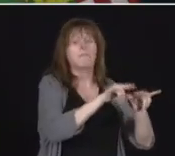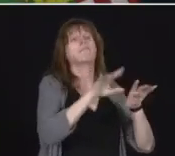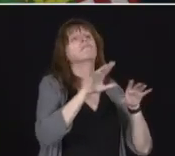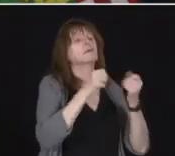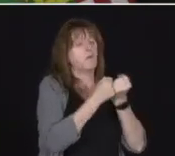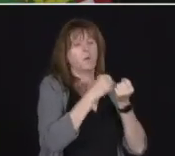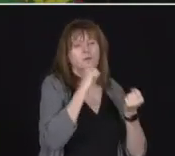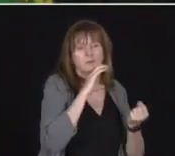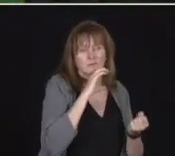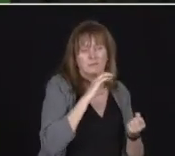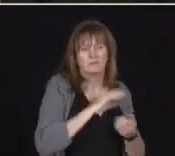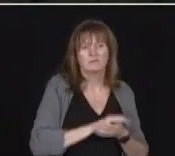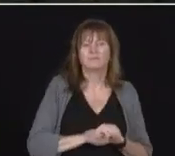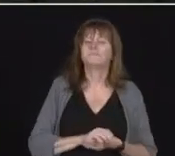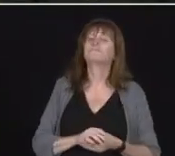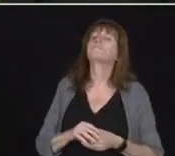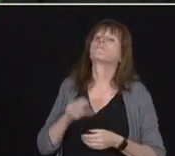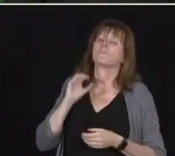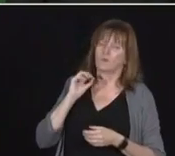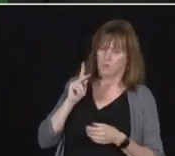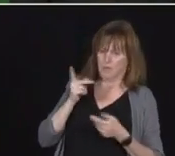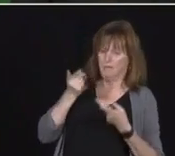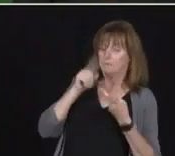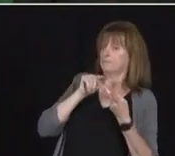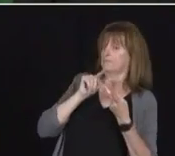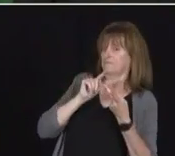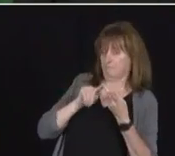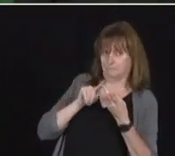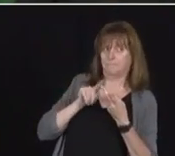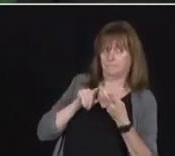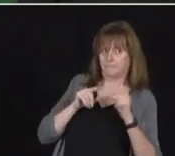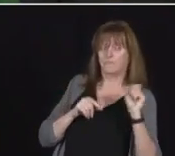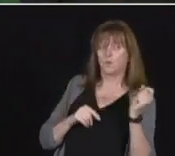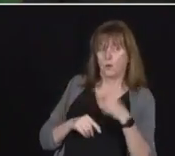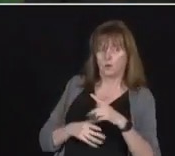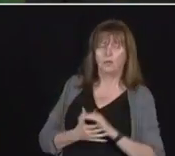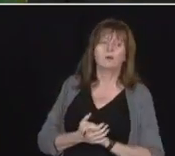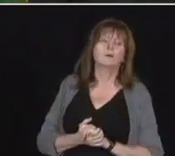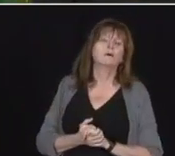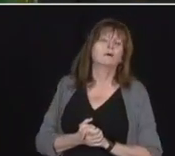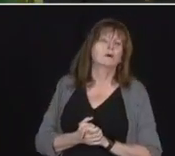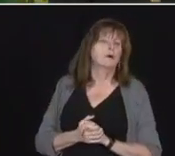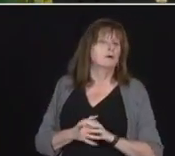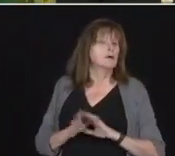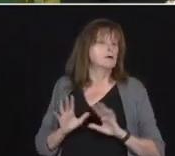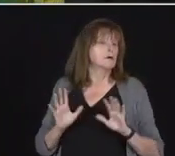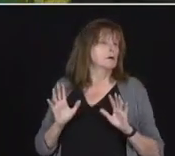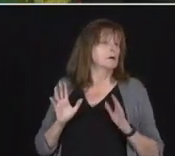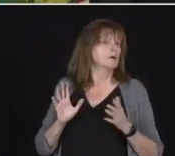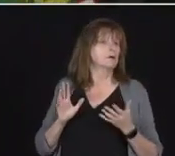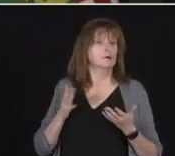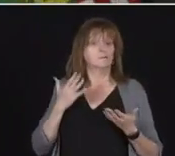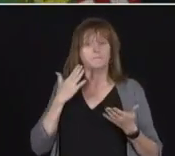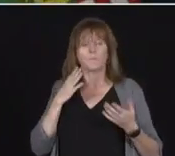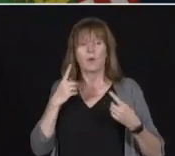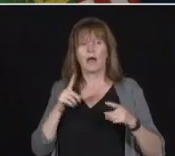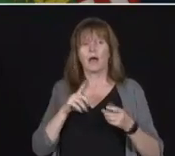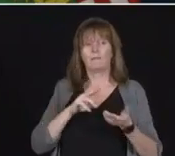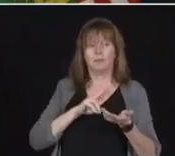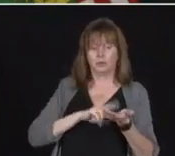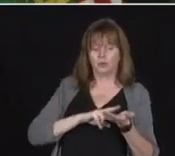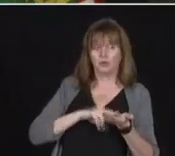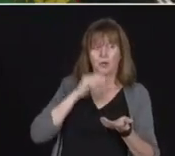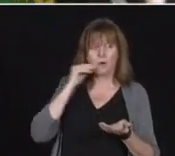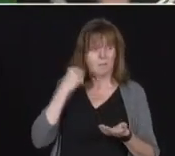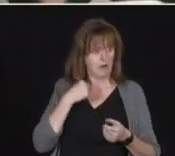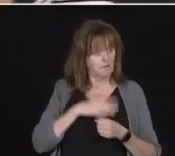OK. Just as a follow-up, I am not sure what is going to happen in terms of human resources though in nursing homes. The pandemic pay lasts for four